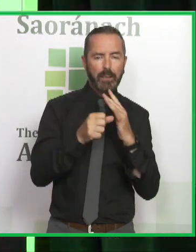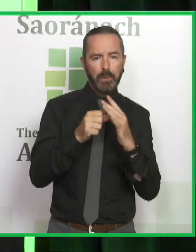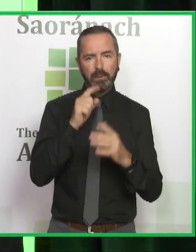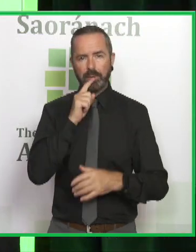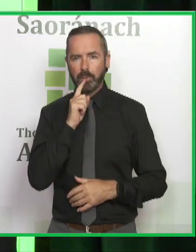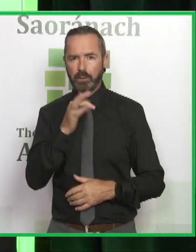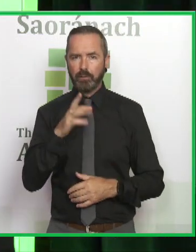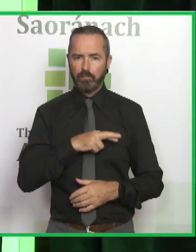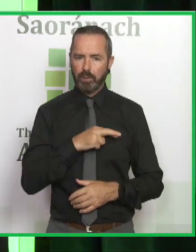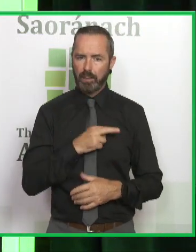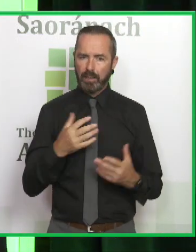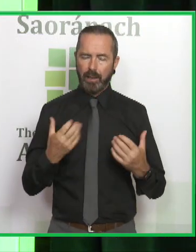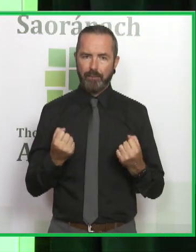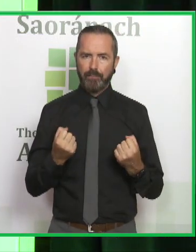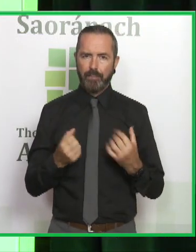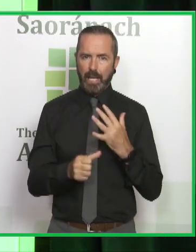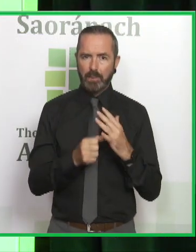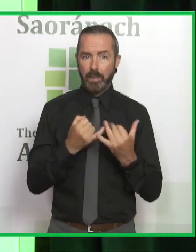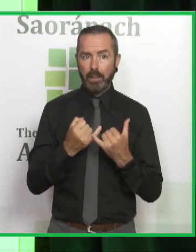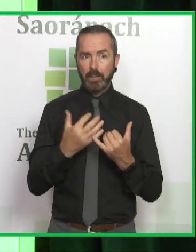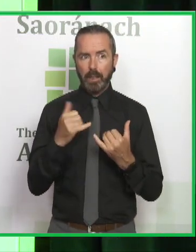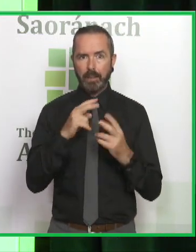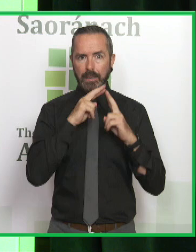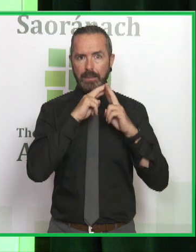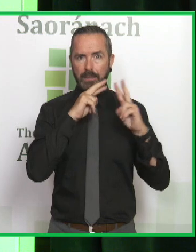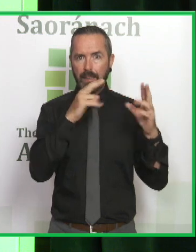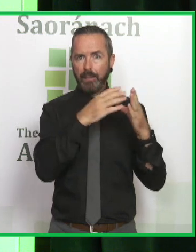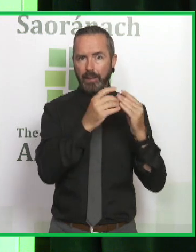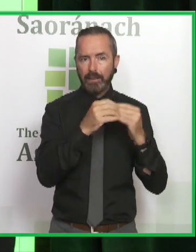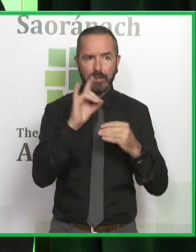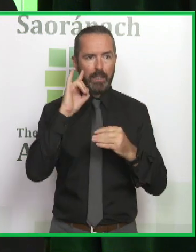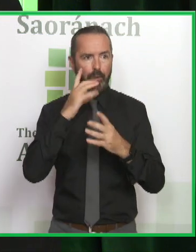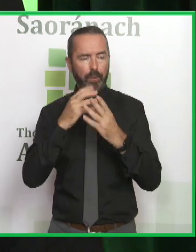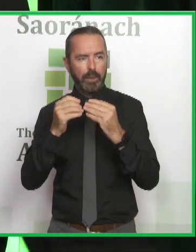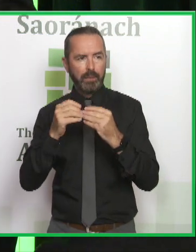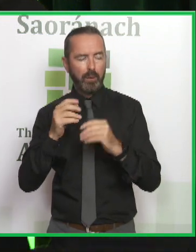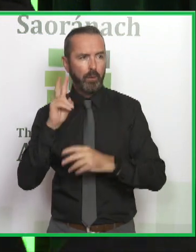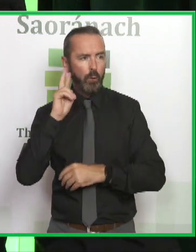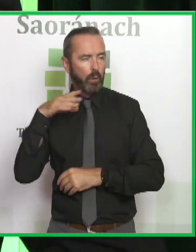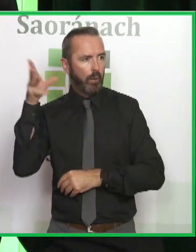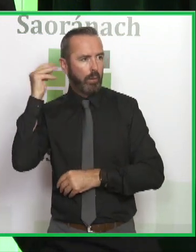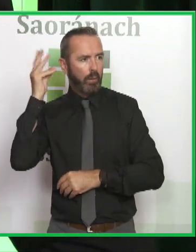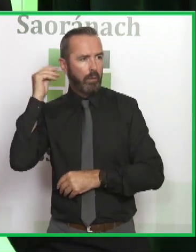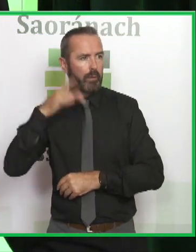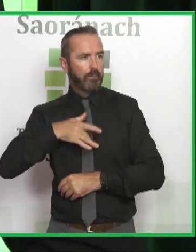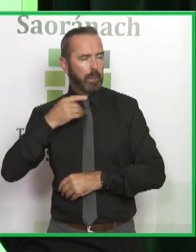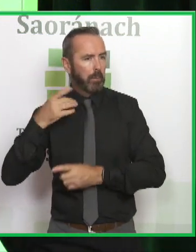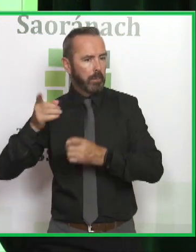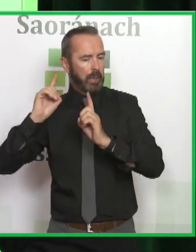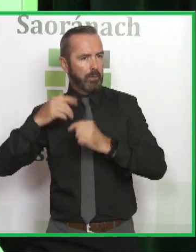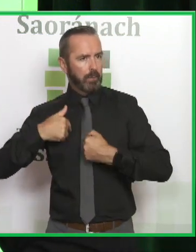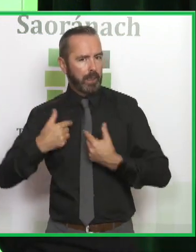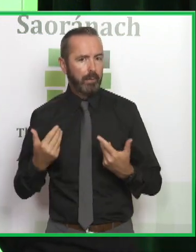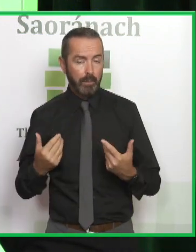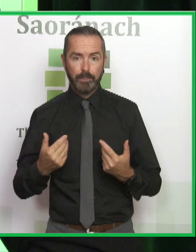you know, they're very much having experiences like maybe seeing visions, hearing voices, feeling that they're in grave danger. And they can be